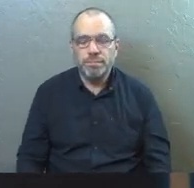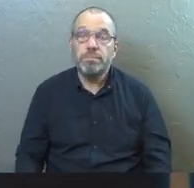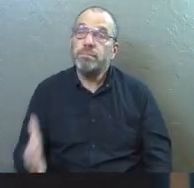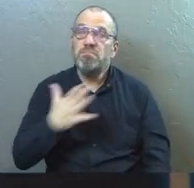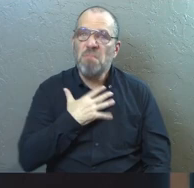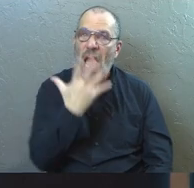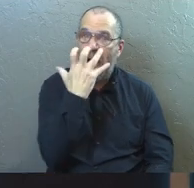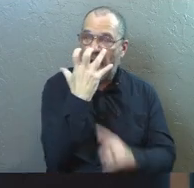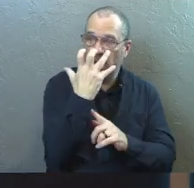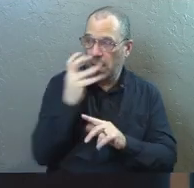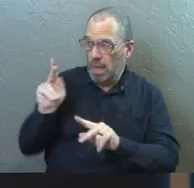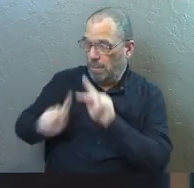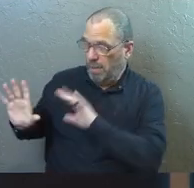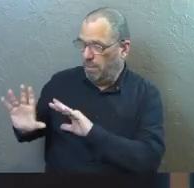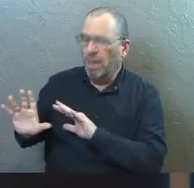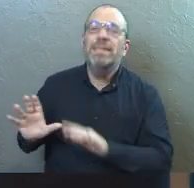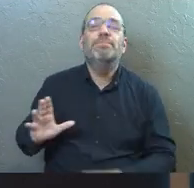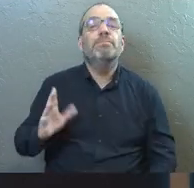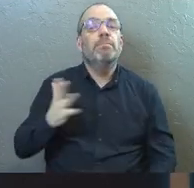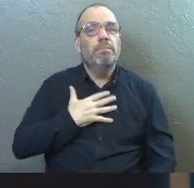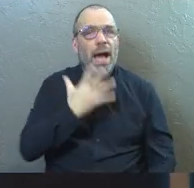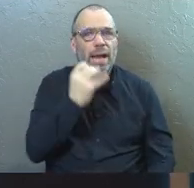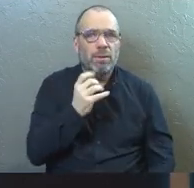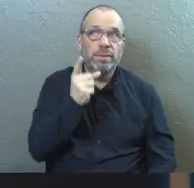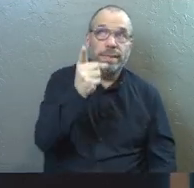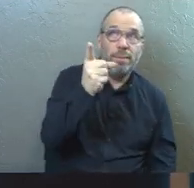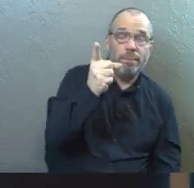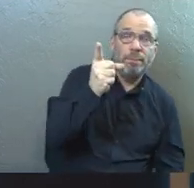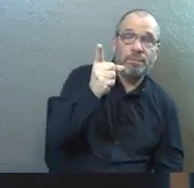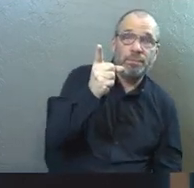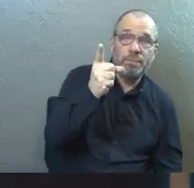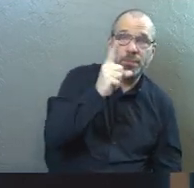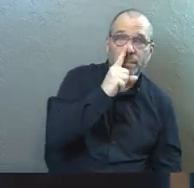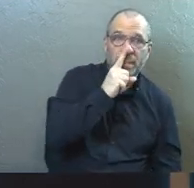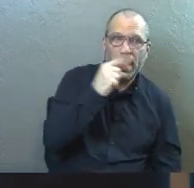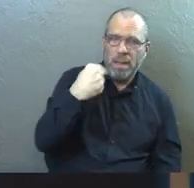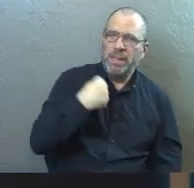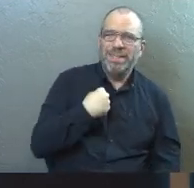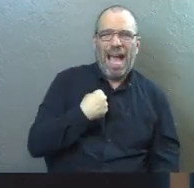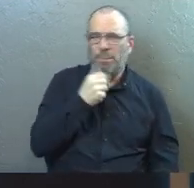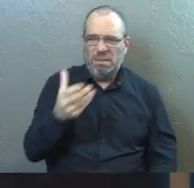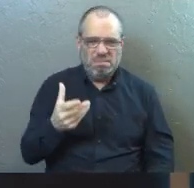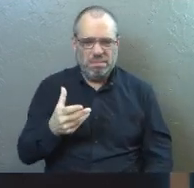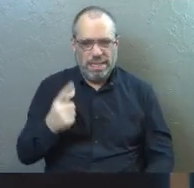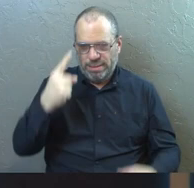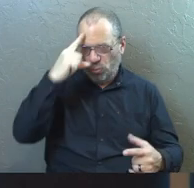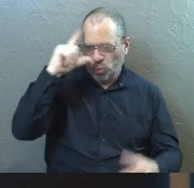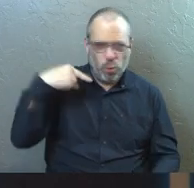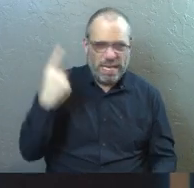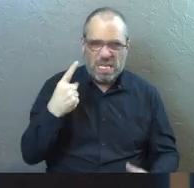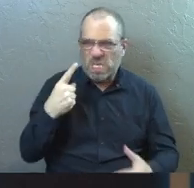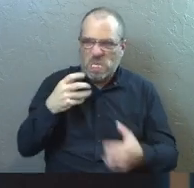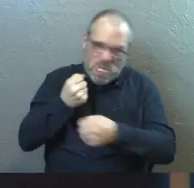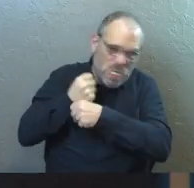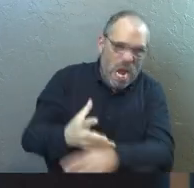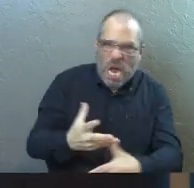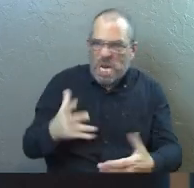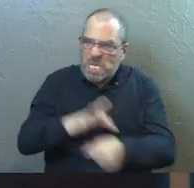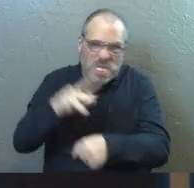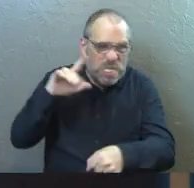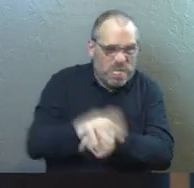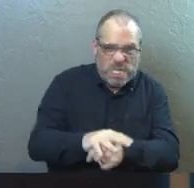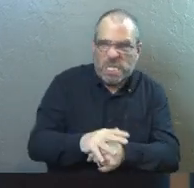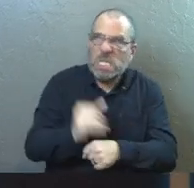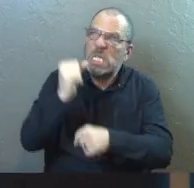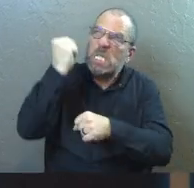So my anger wasn't at the people, weirdly. It was at him. And I wasn't like losing my mind yelling. I